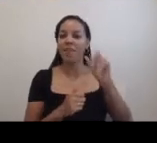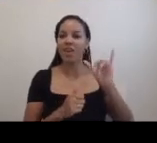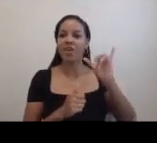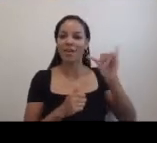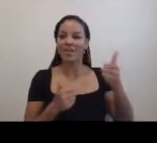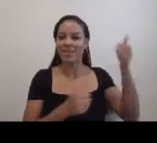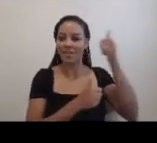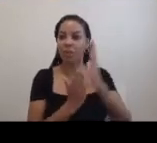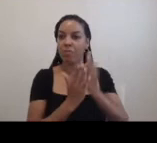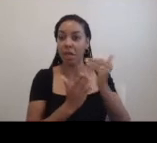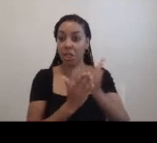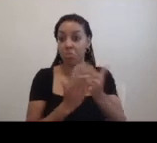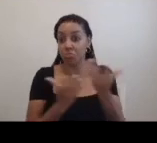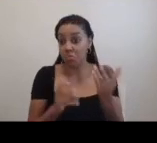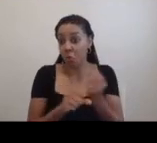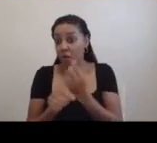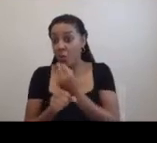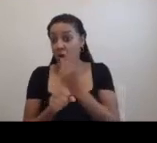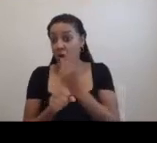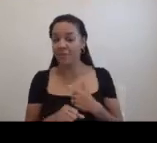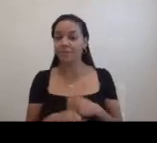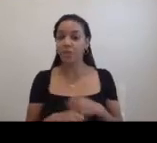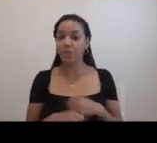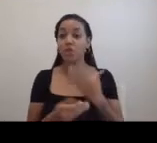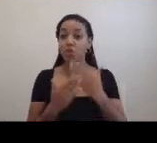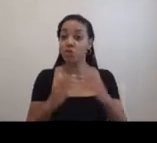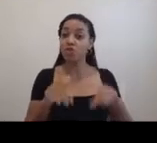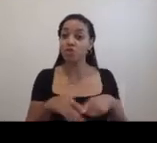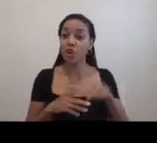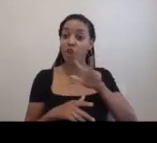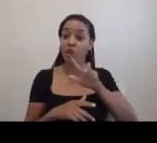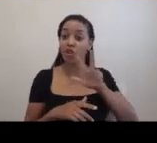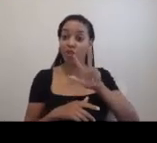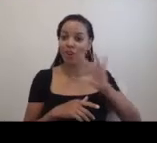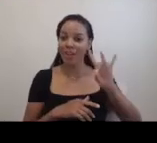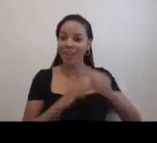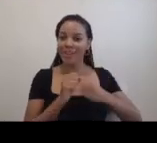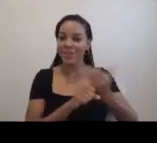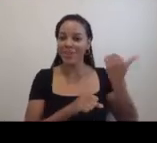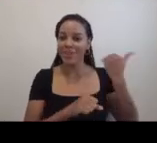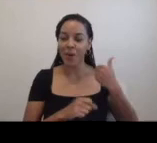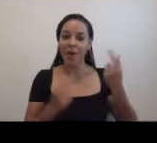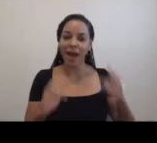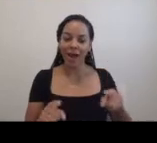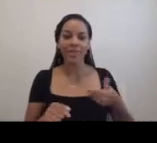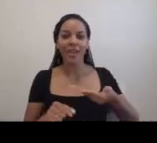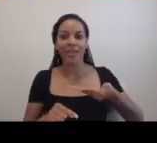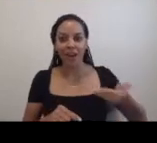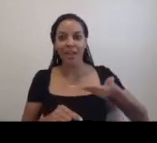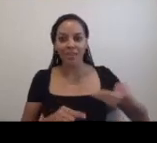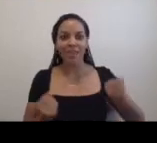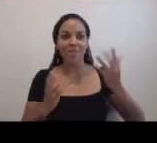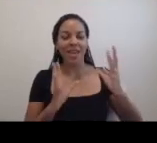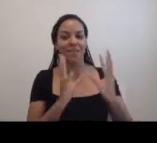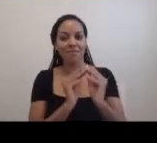A good start 38 years ago, I was invited to many meetings at the Department of Cultural